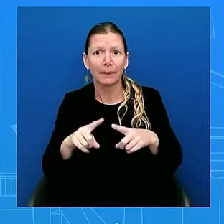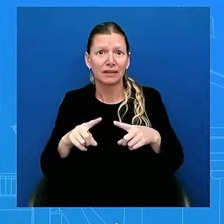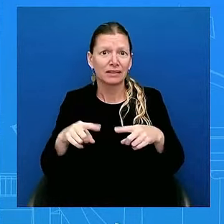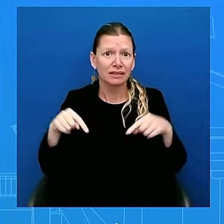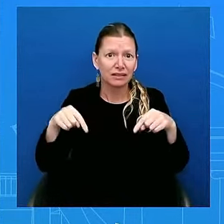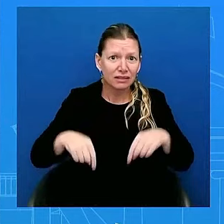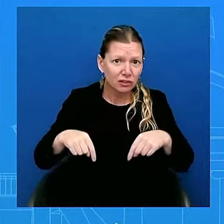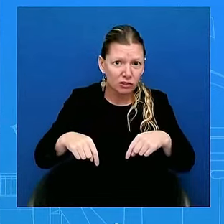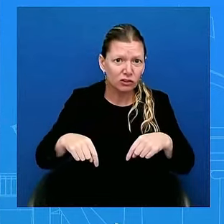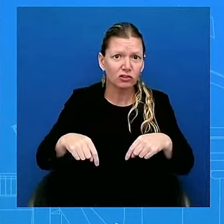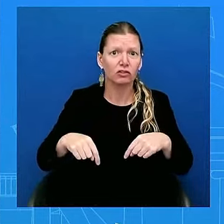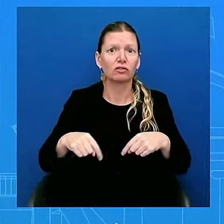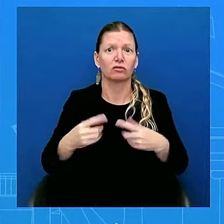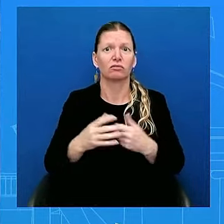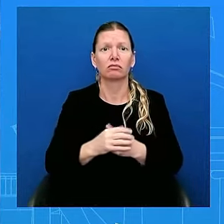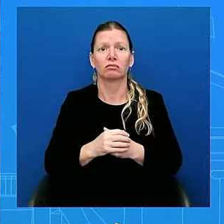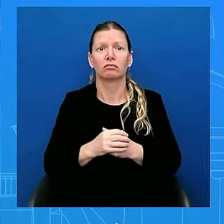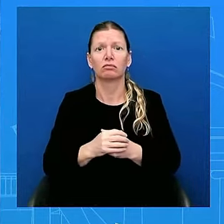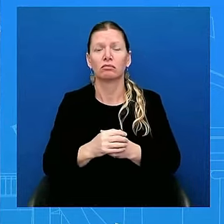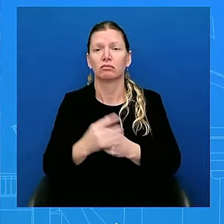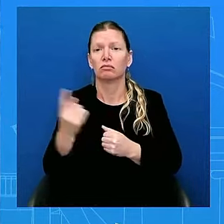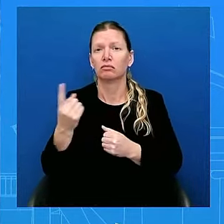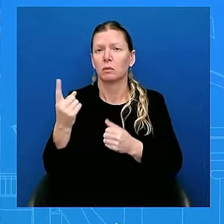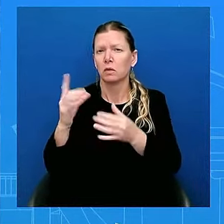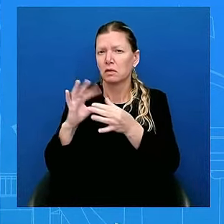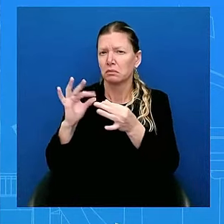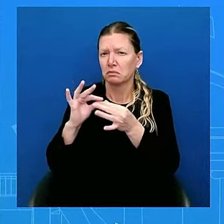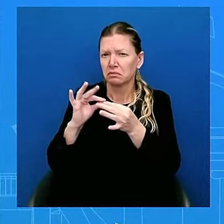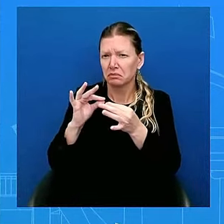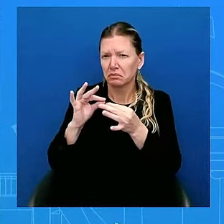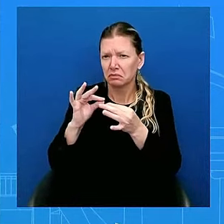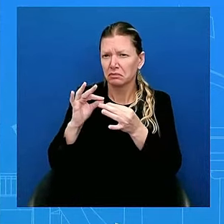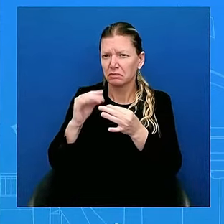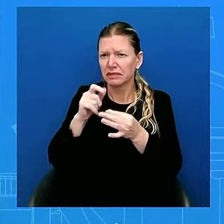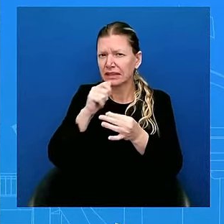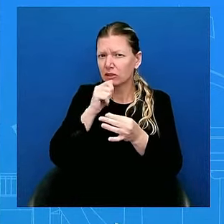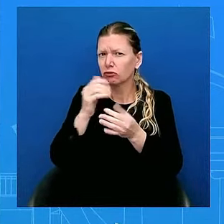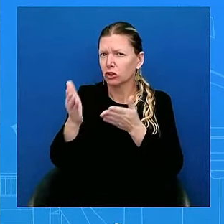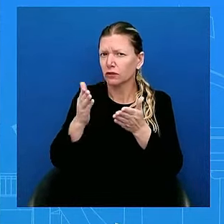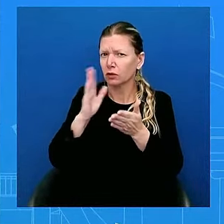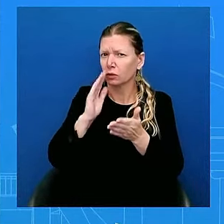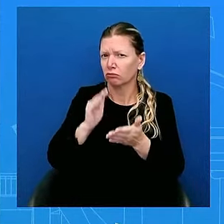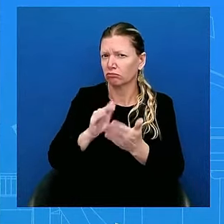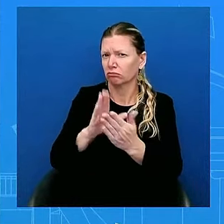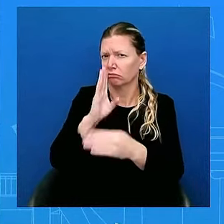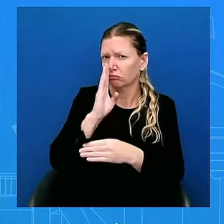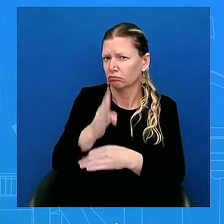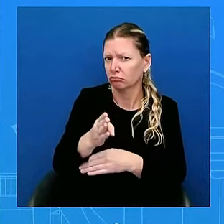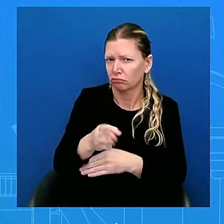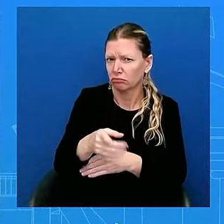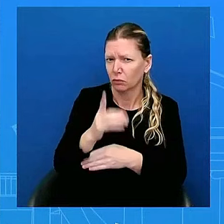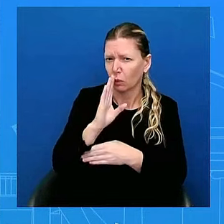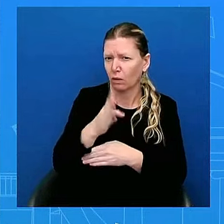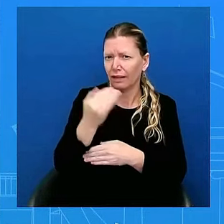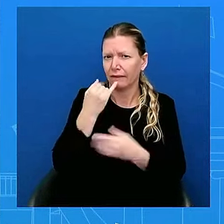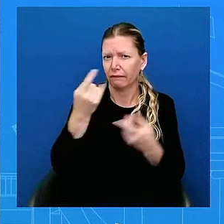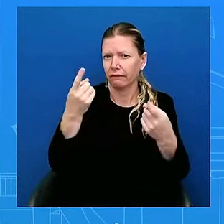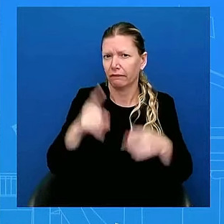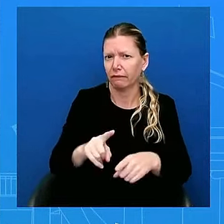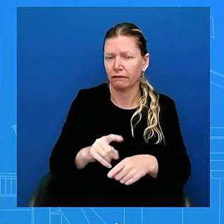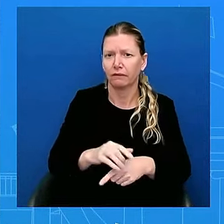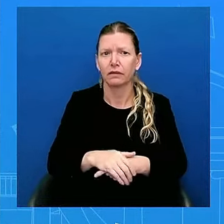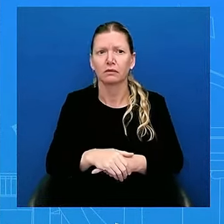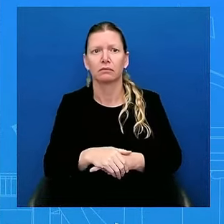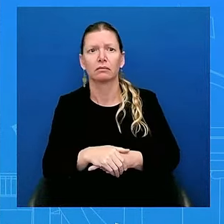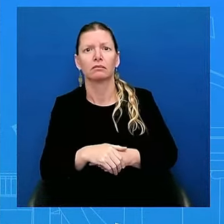Secret Service to speak to directly. Is he watching the protests? I mean, the President is, you know, he's always kept up to date on what's going on.